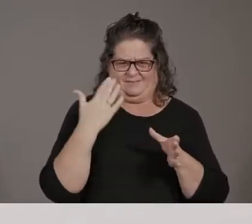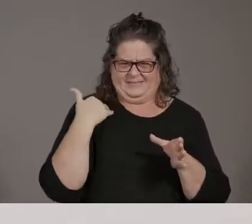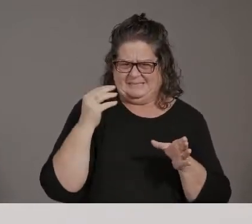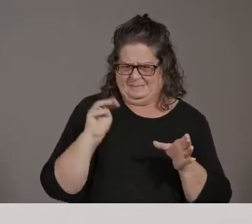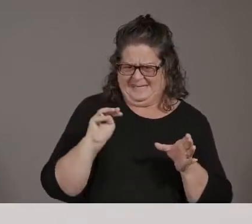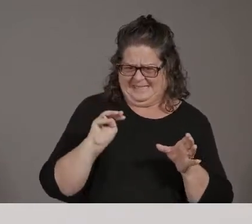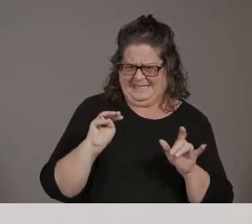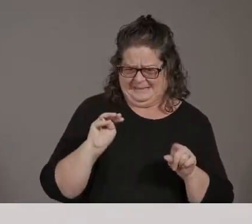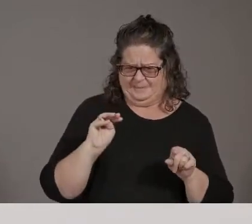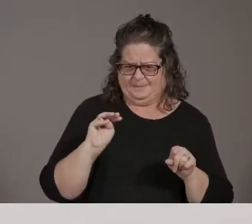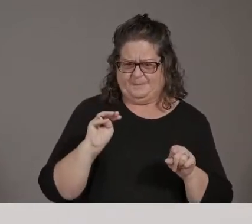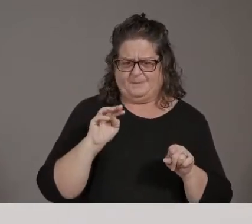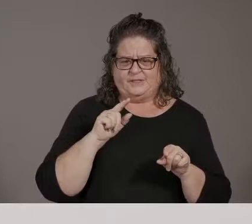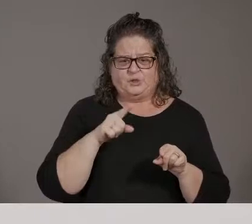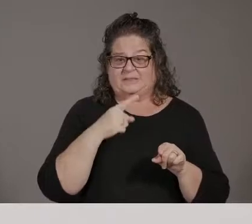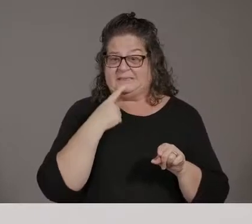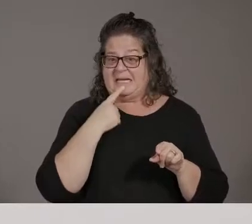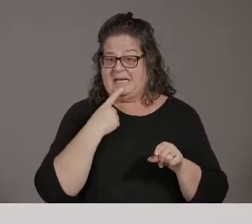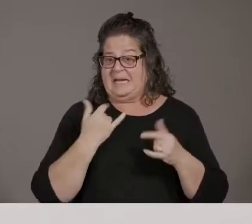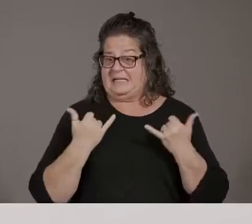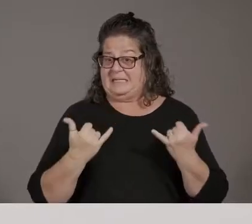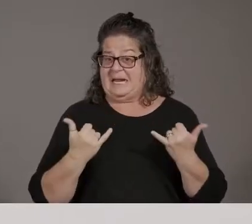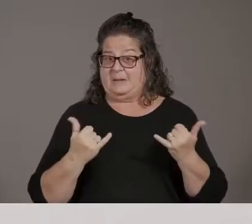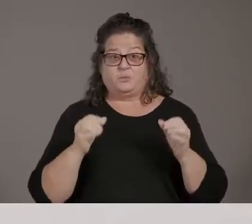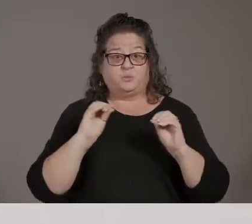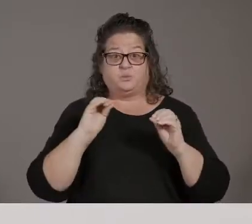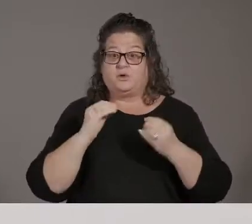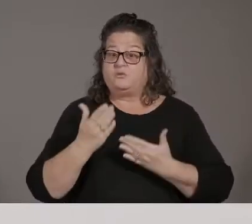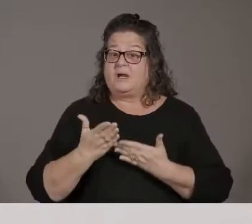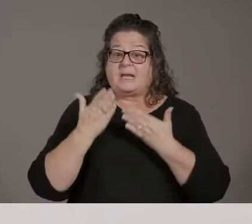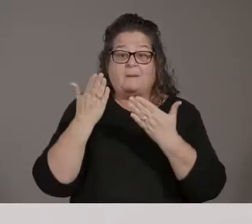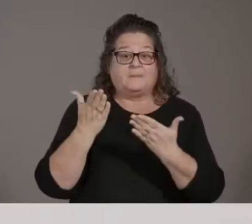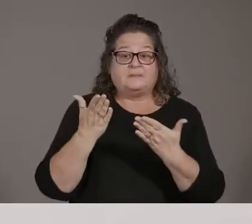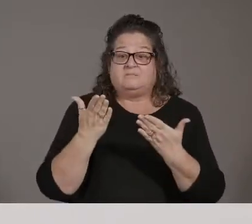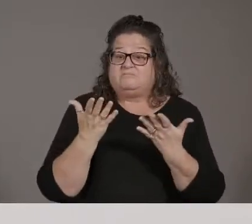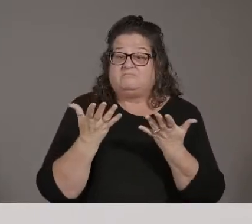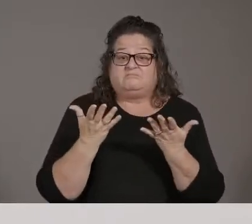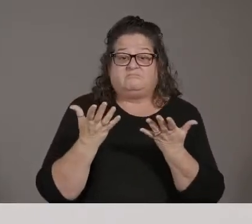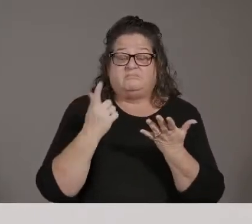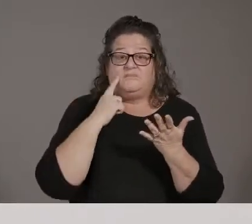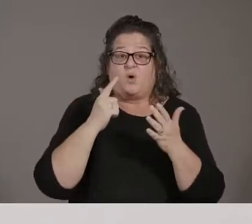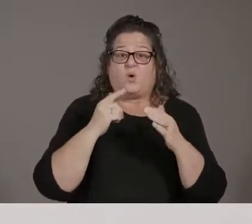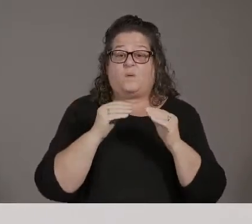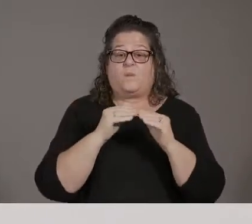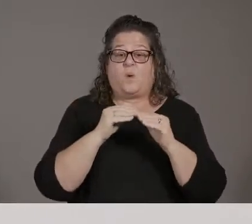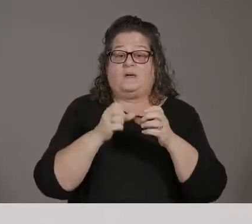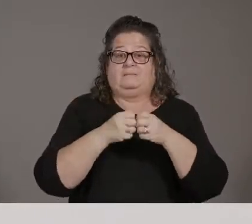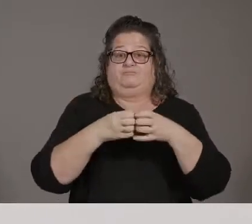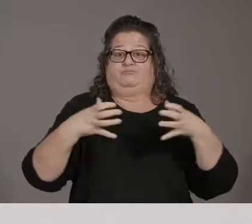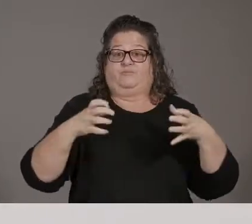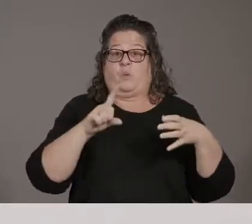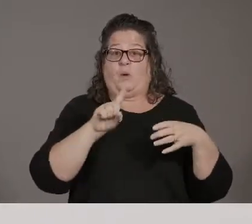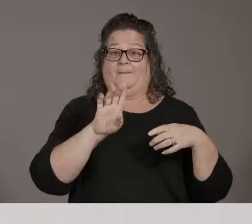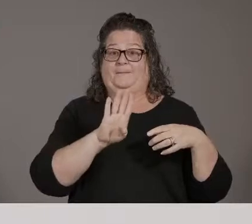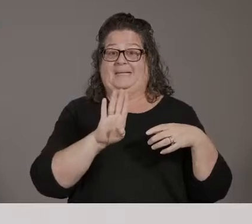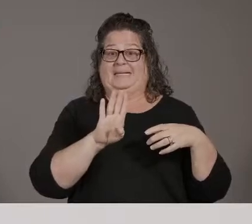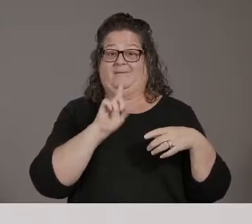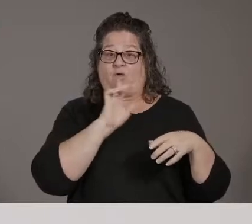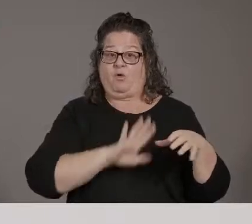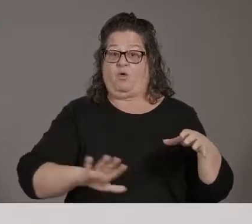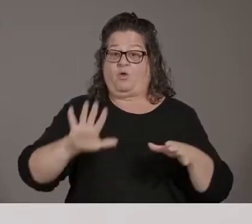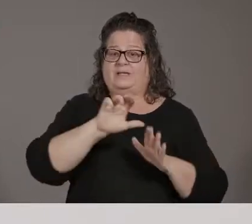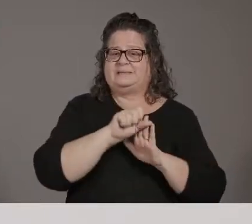time there was no recommendation for to move to 1B for the state. So when should we